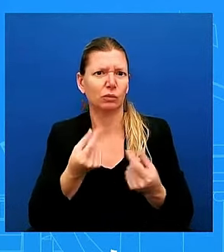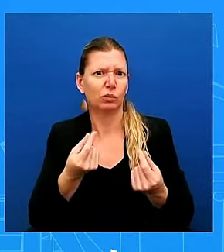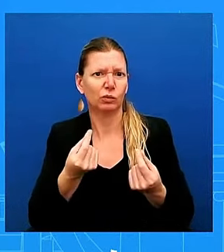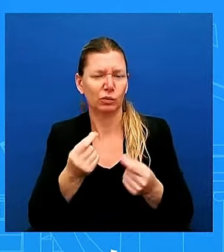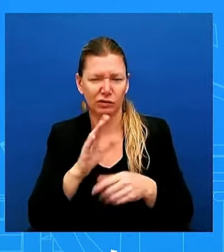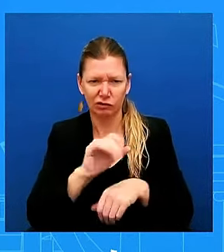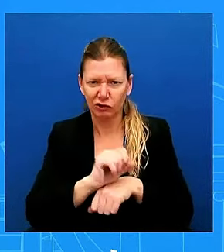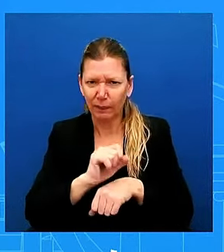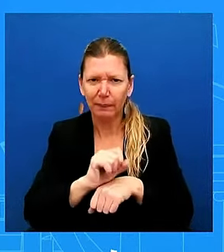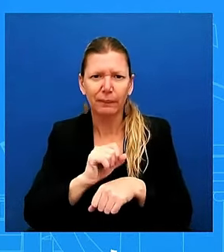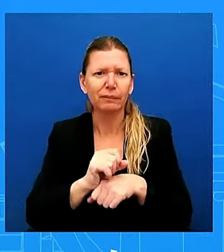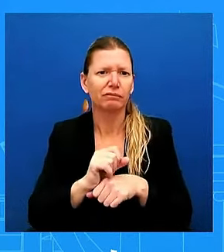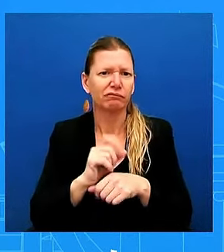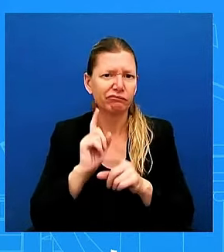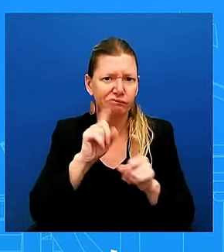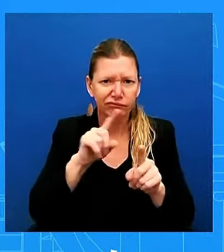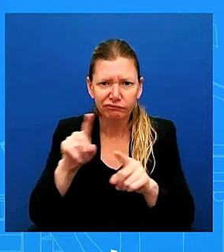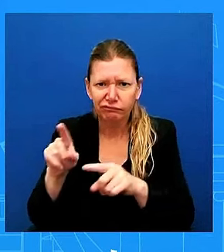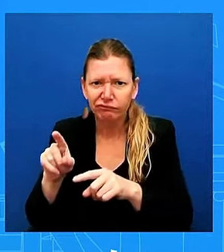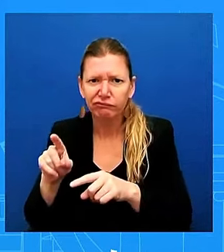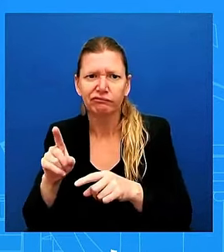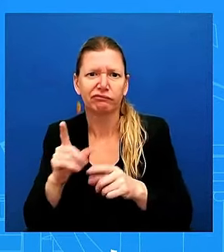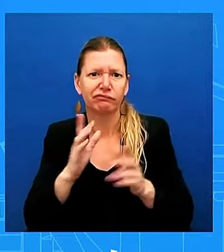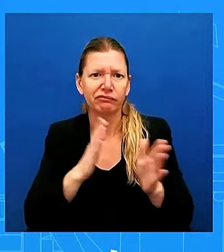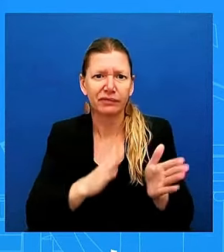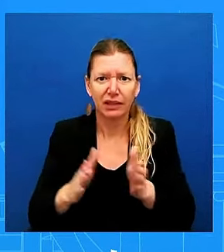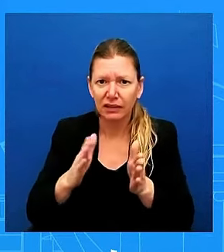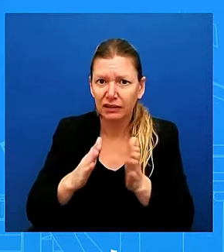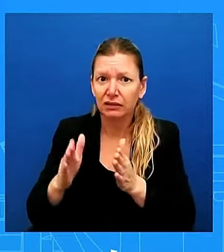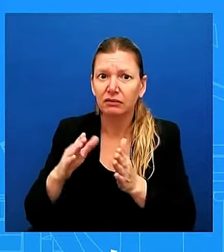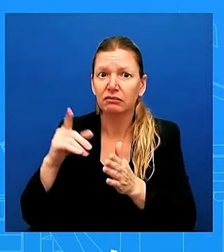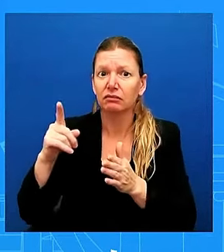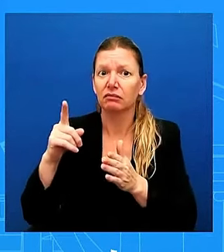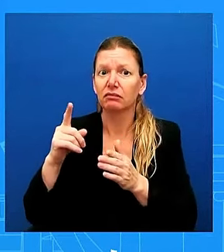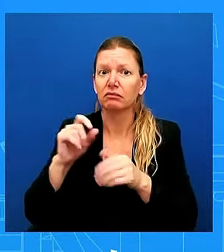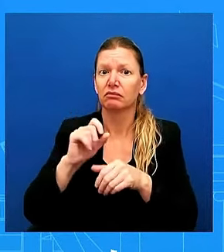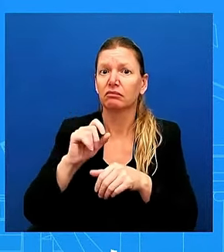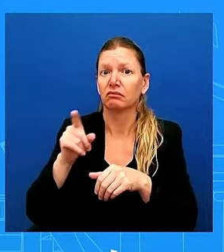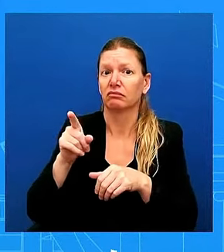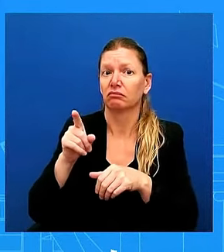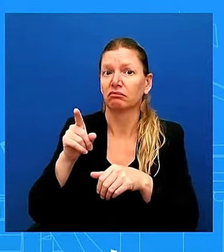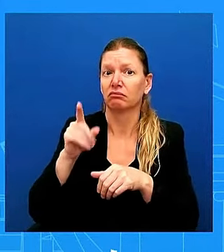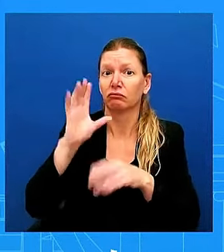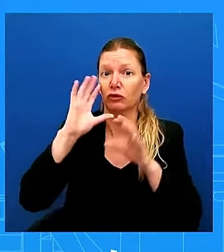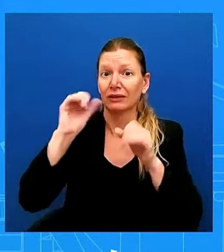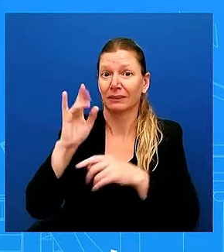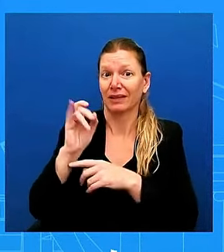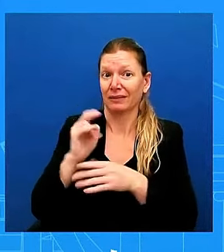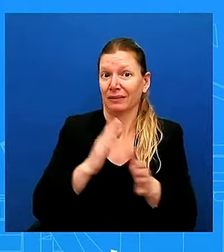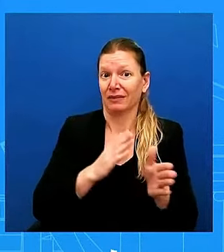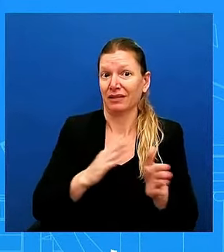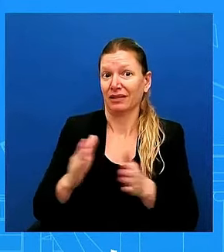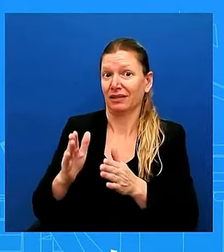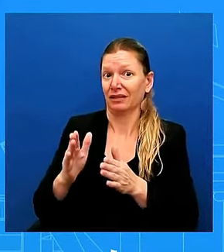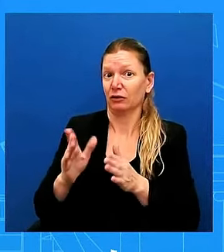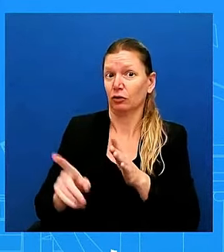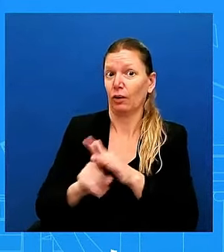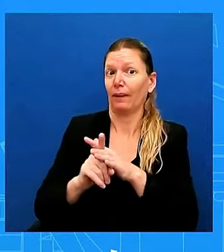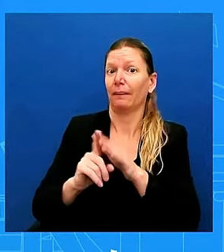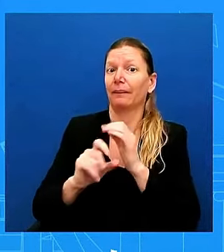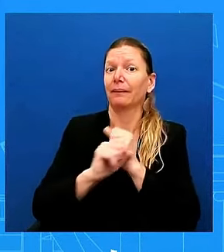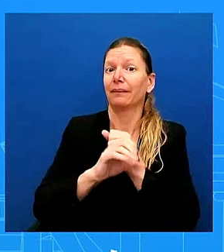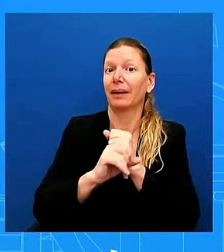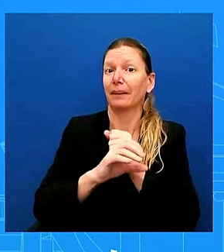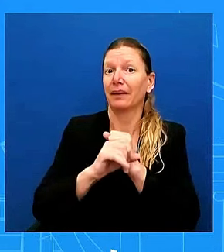planning to campaign this week and you heard, you heard me say he's going to go to Pennsylvania. Uh, he's going to go to Wisconsin next week. Uh,